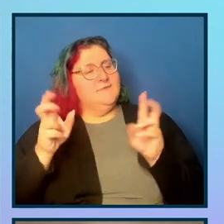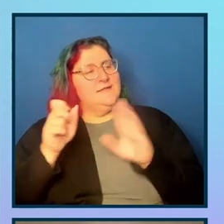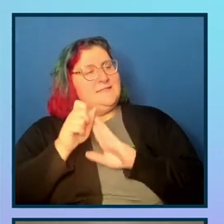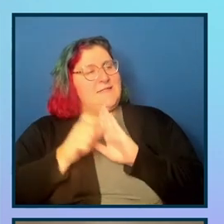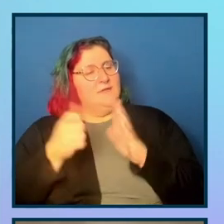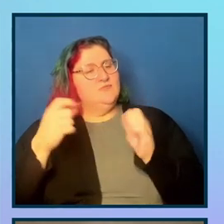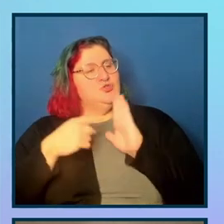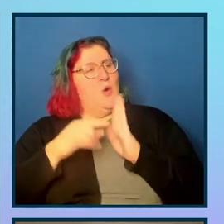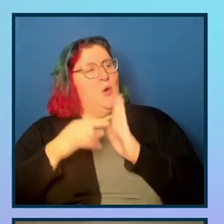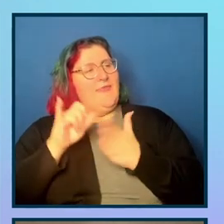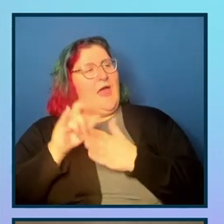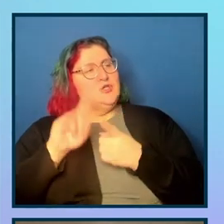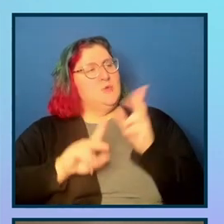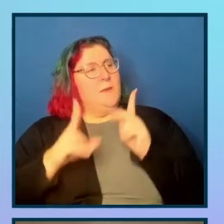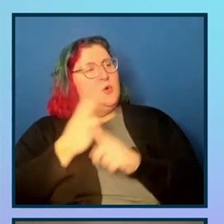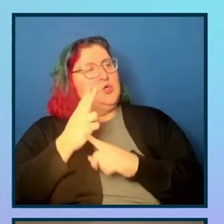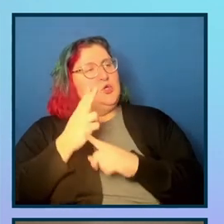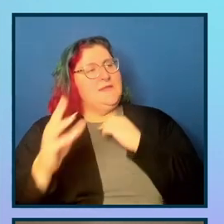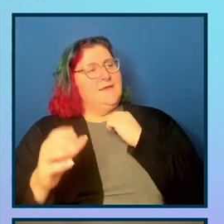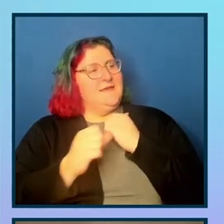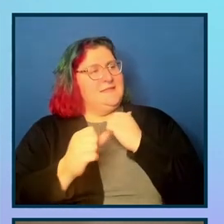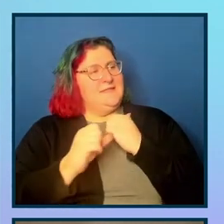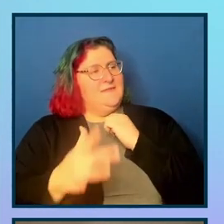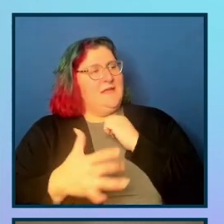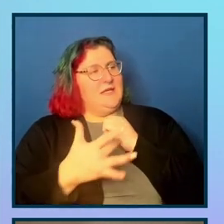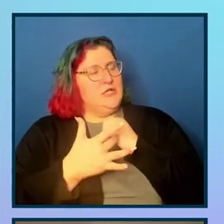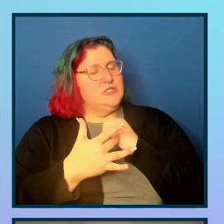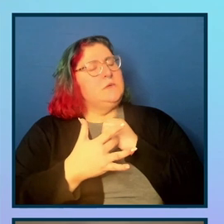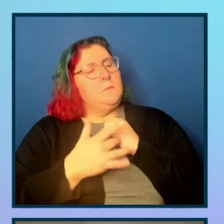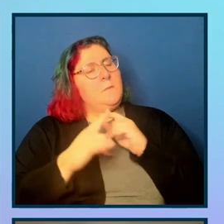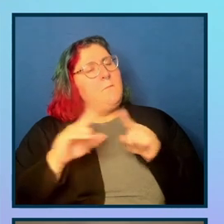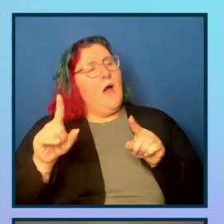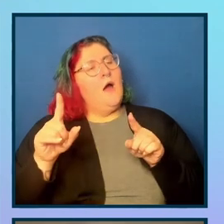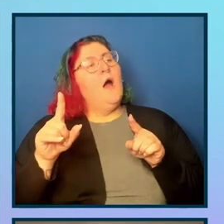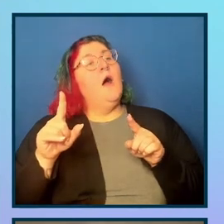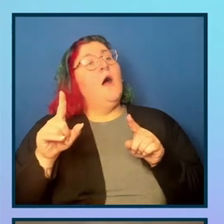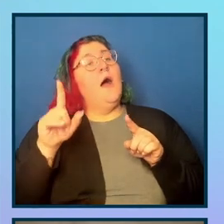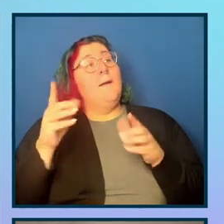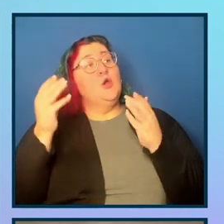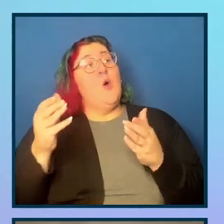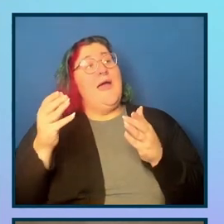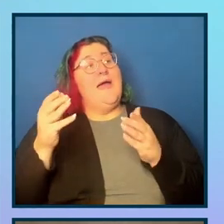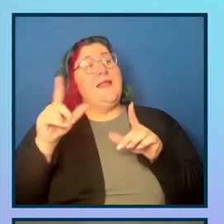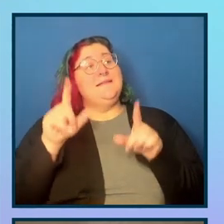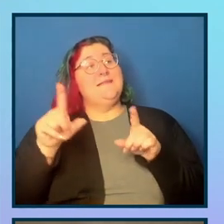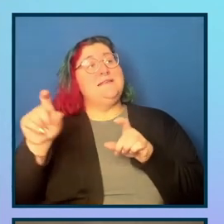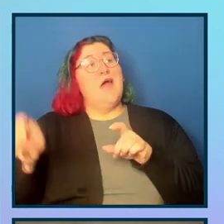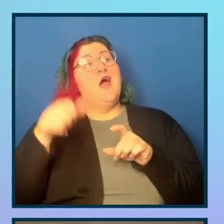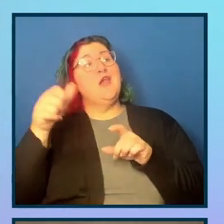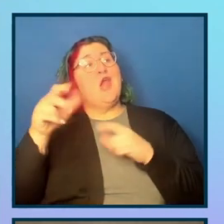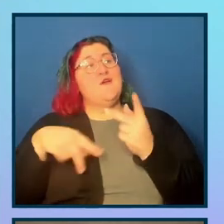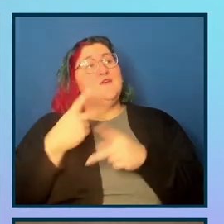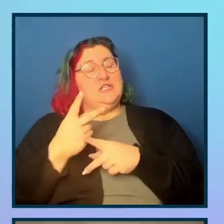but let's see if we actually, uh, handle the check state. So I'm going to go ahead and, um, test another state for the element, go back in the